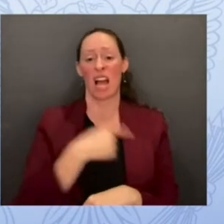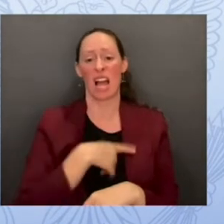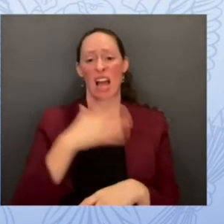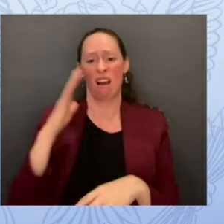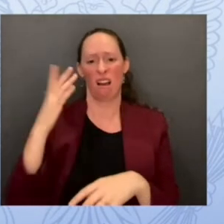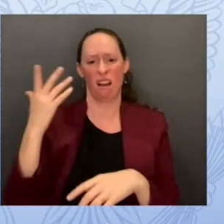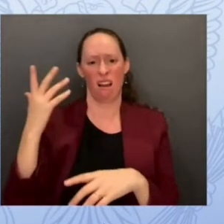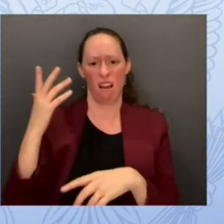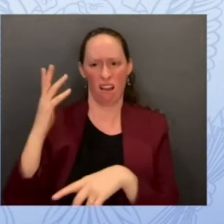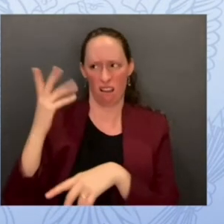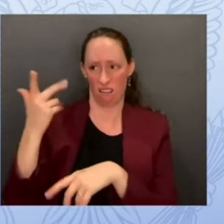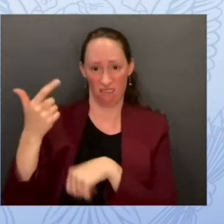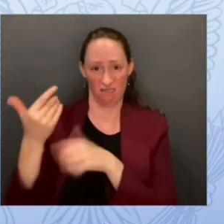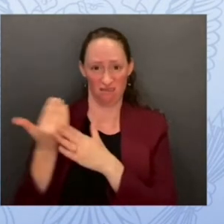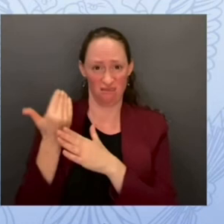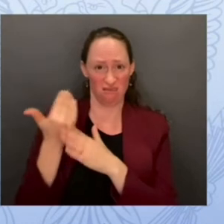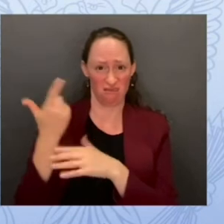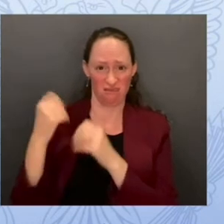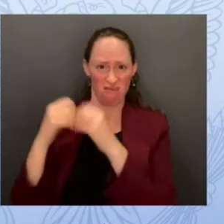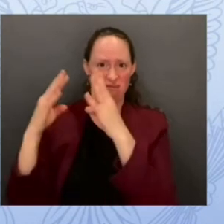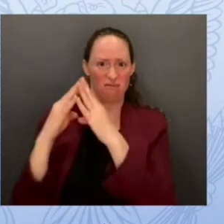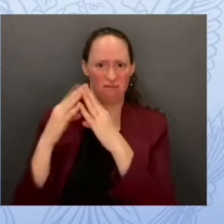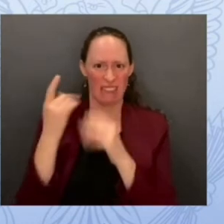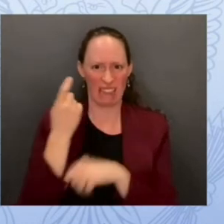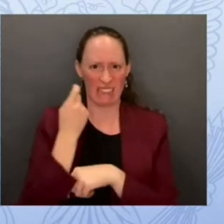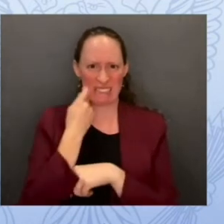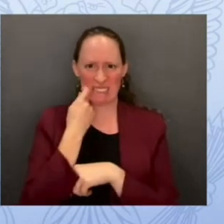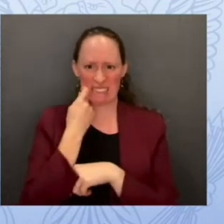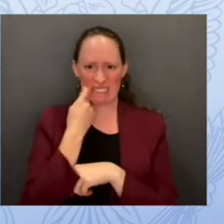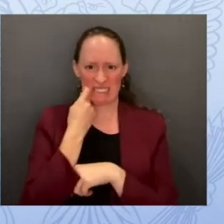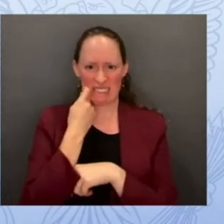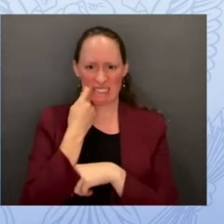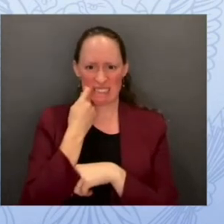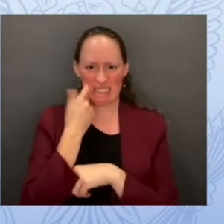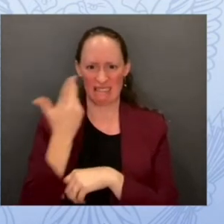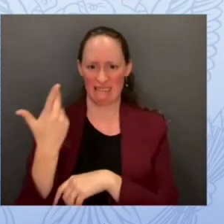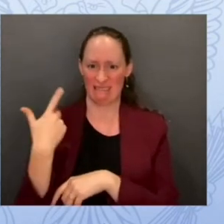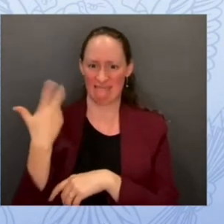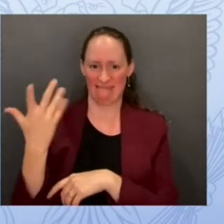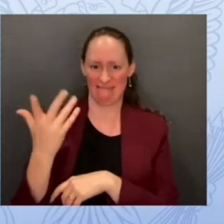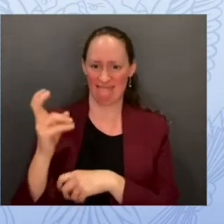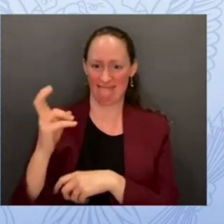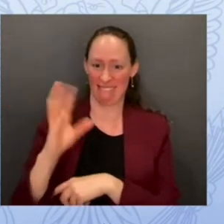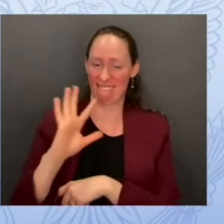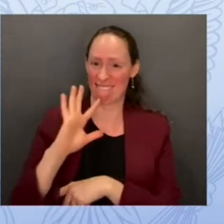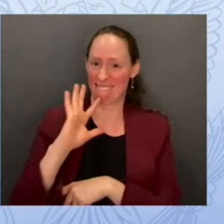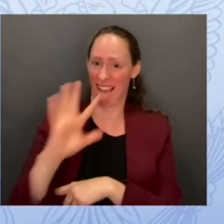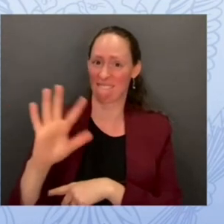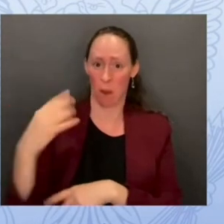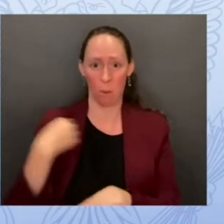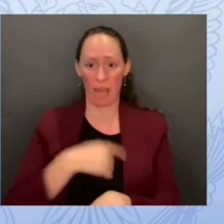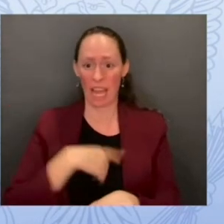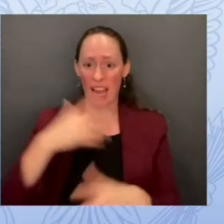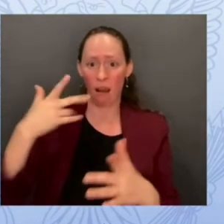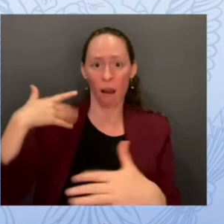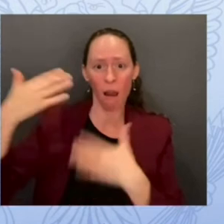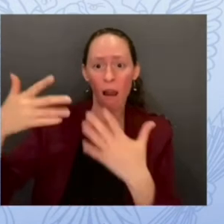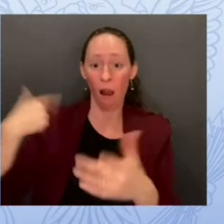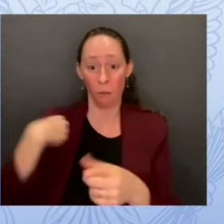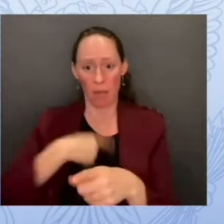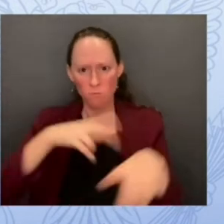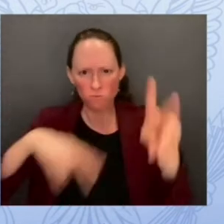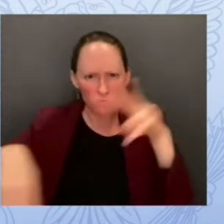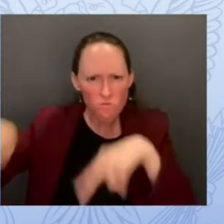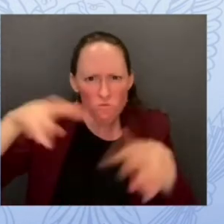we're not a regulator we don't collect intel we're not law enforcement we're not military we are entirely